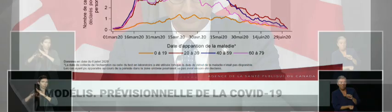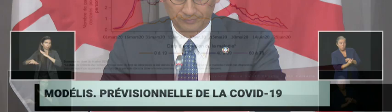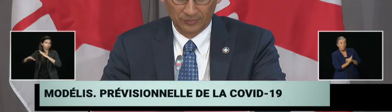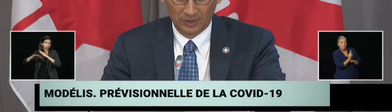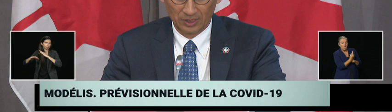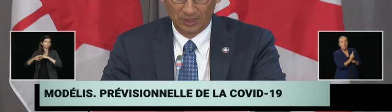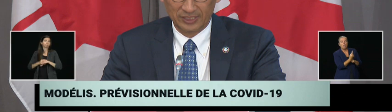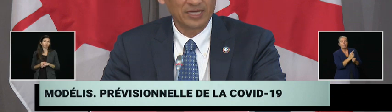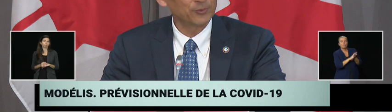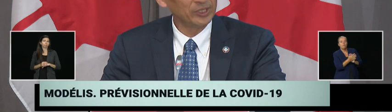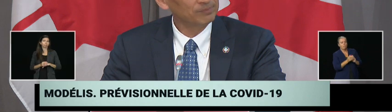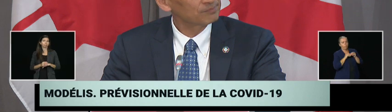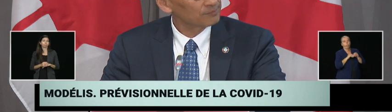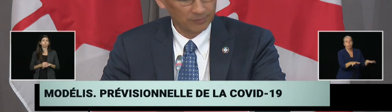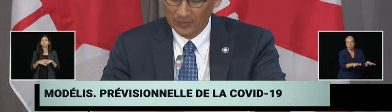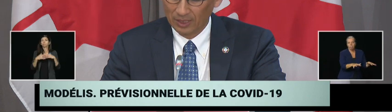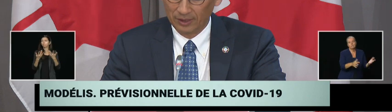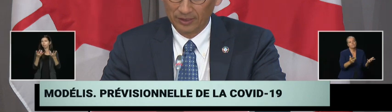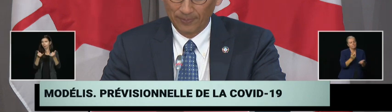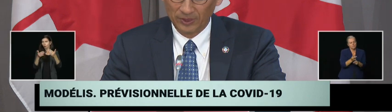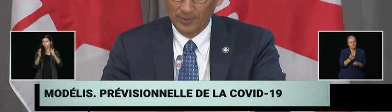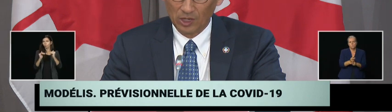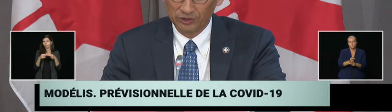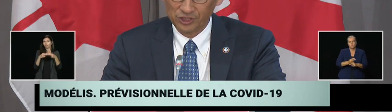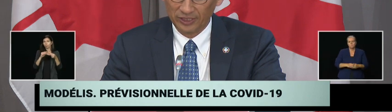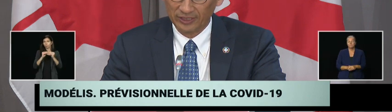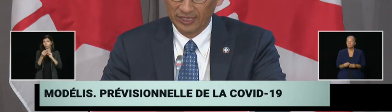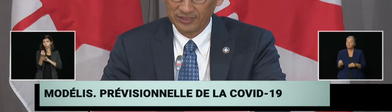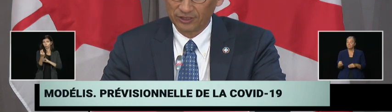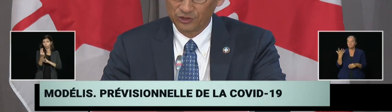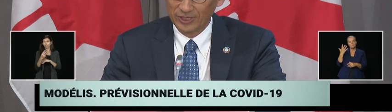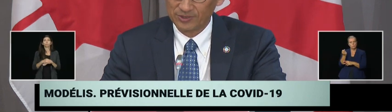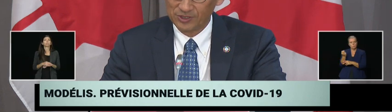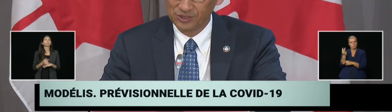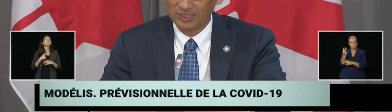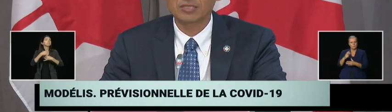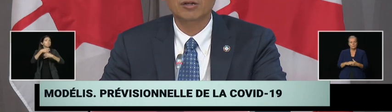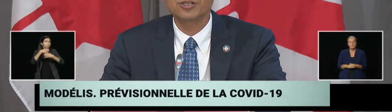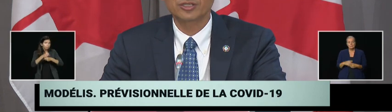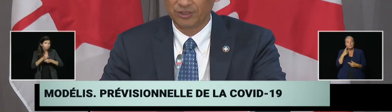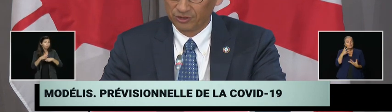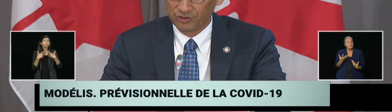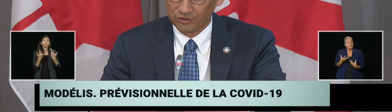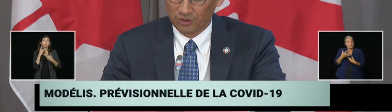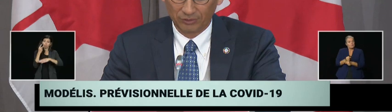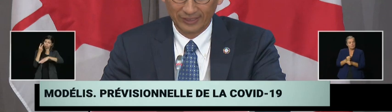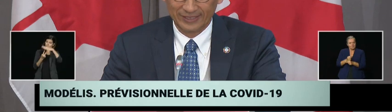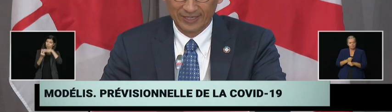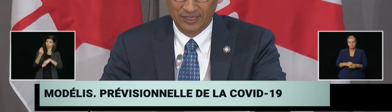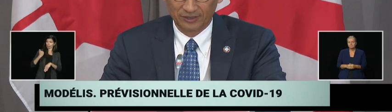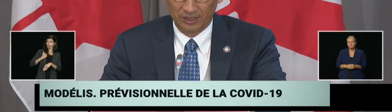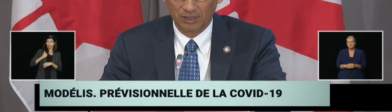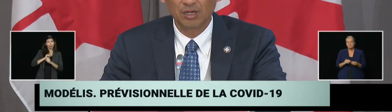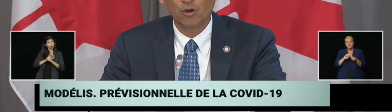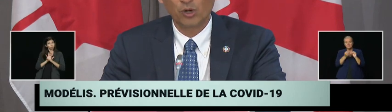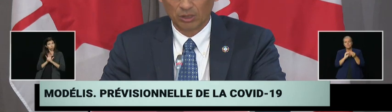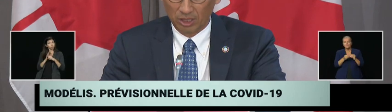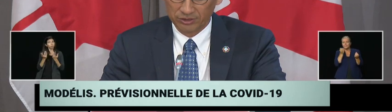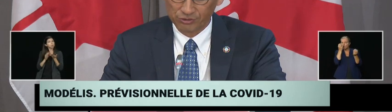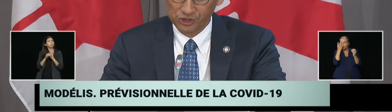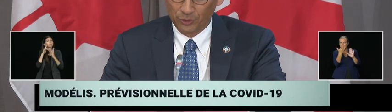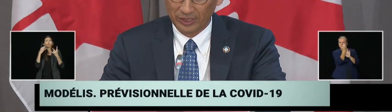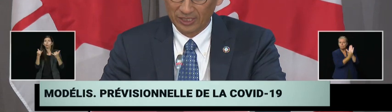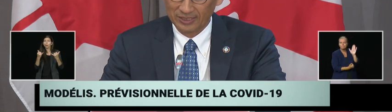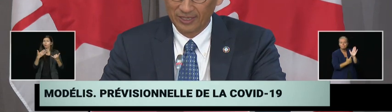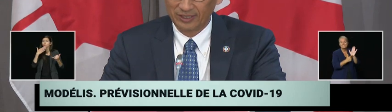12. In summary, the epidemiology indicates that the transmission is largely under control in Canada, while